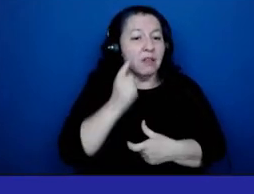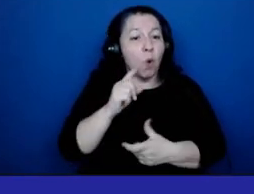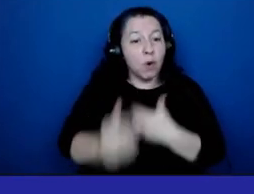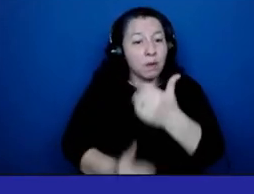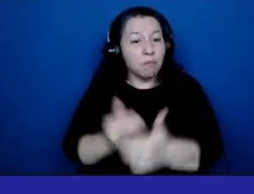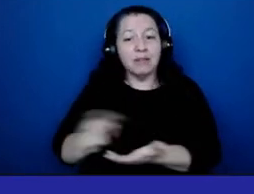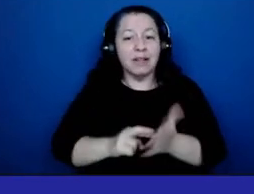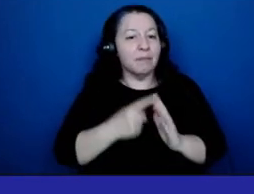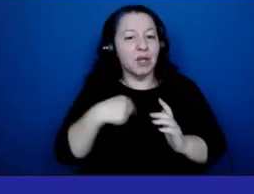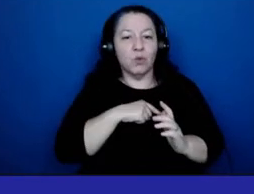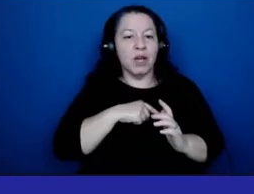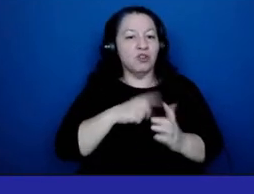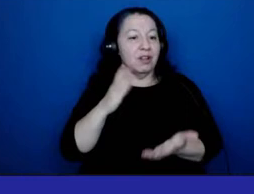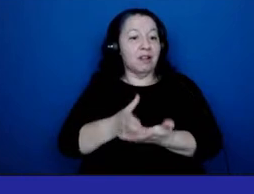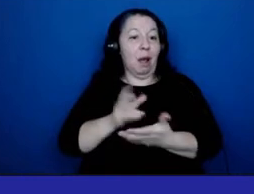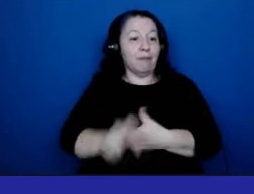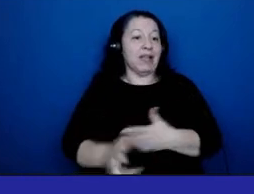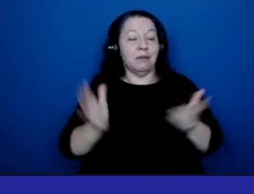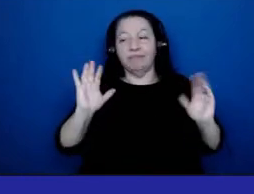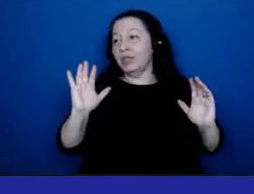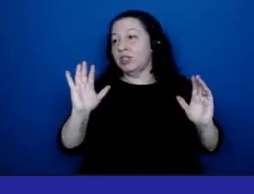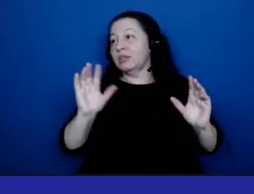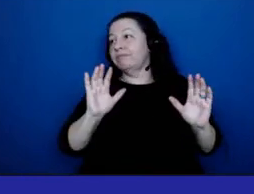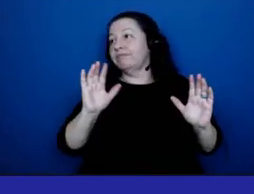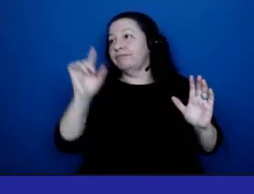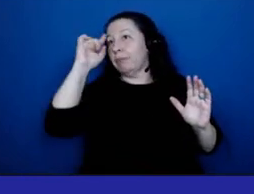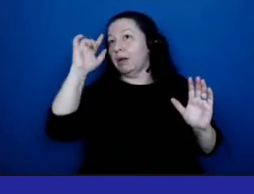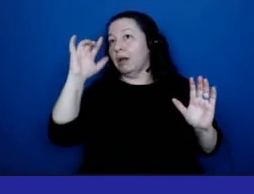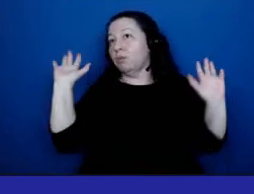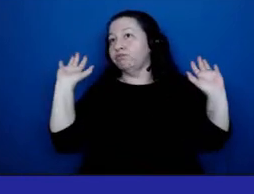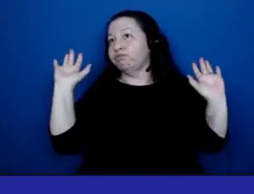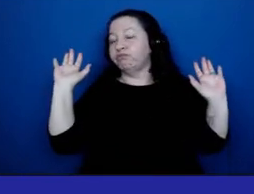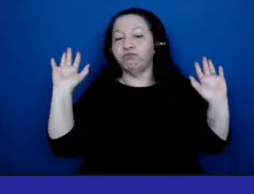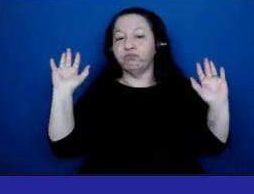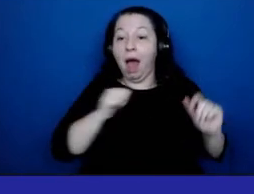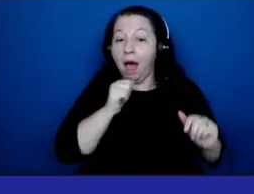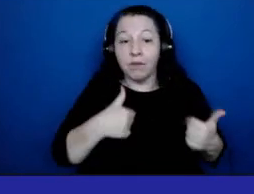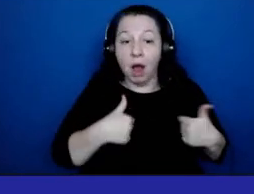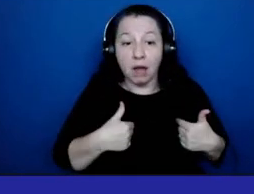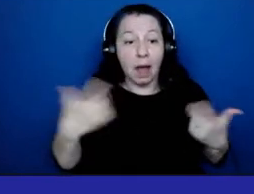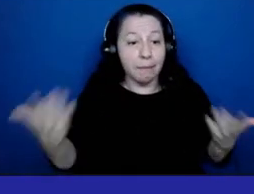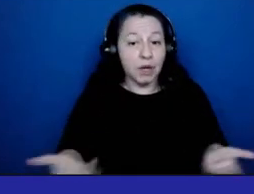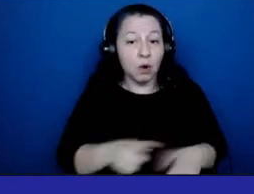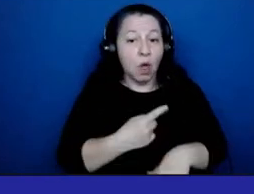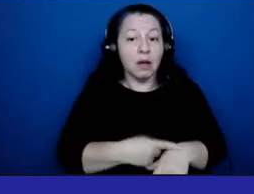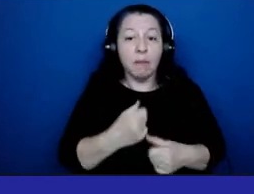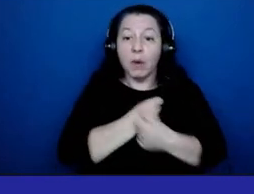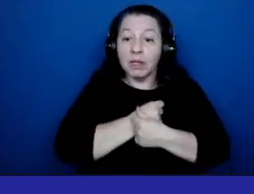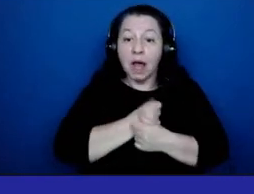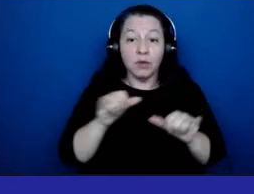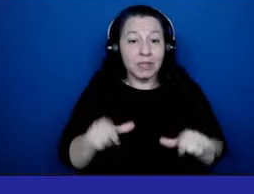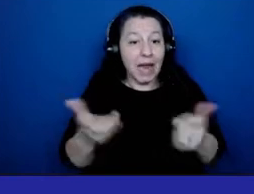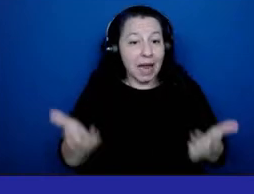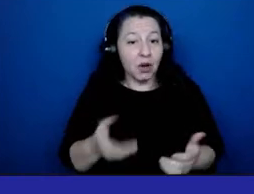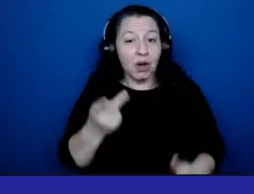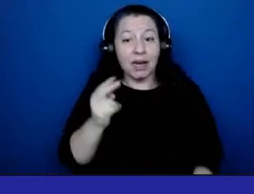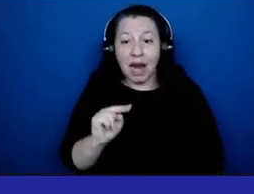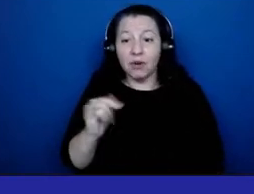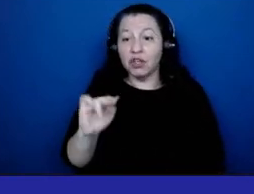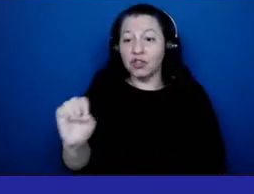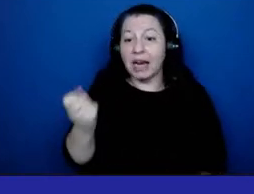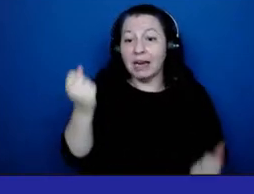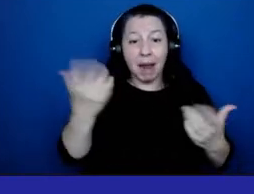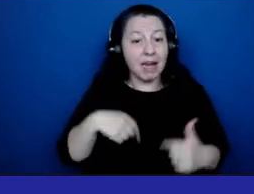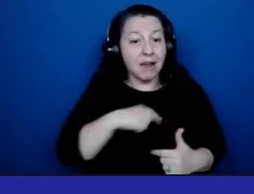exit. Now, I haven't. I've been here a really long time, and I'd love to stay here. Karen, Jane, so many of us do